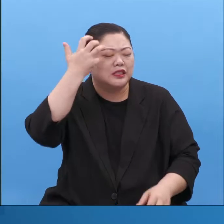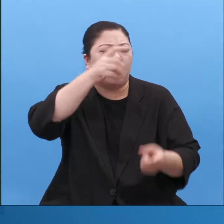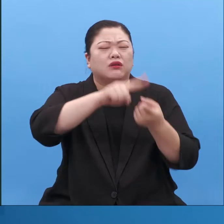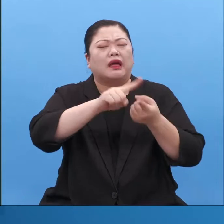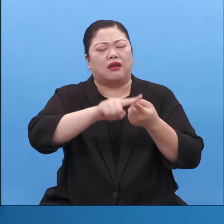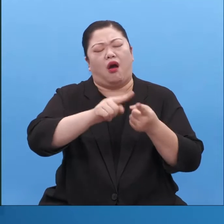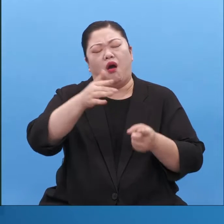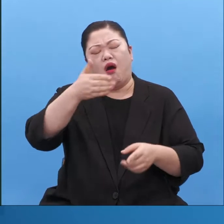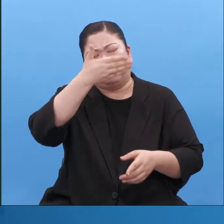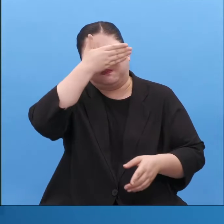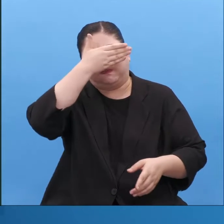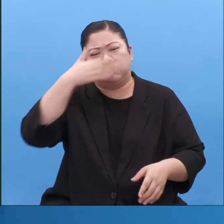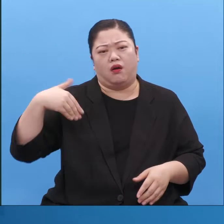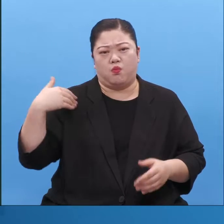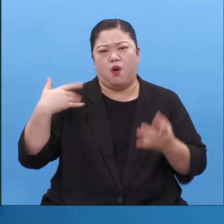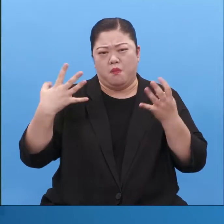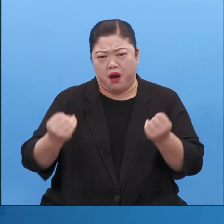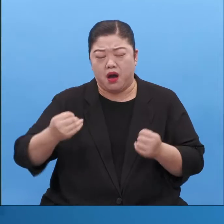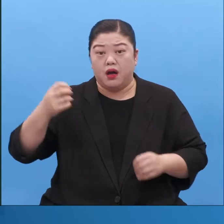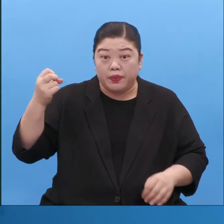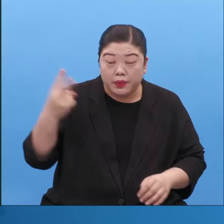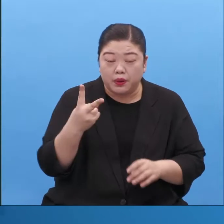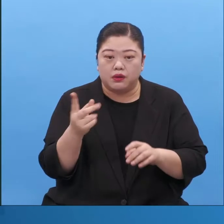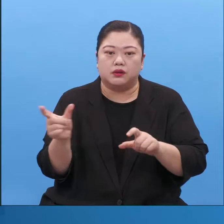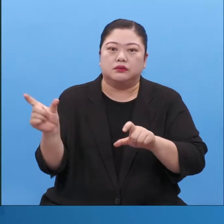but also the eyes to see the invisible things